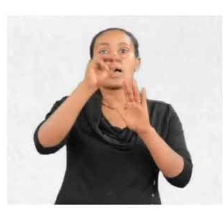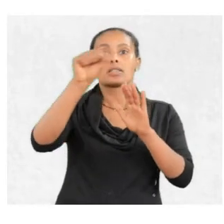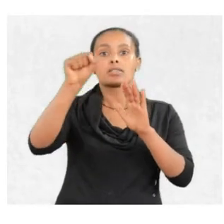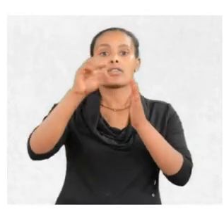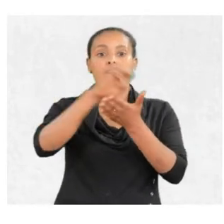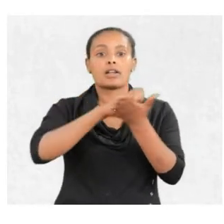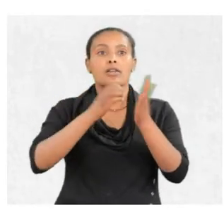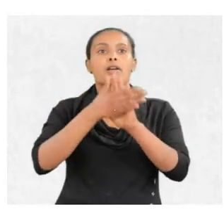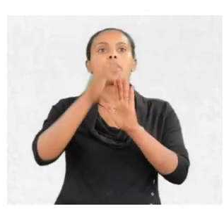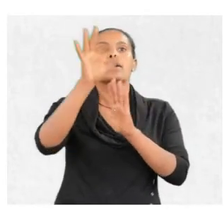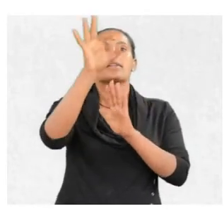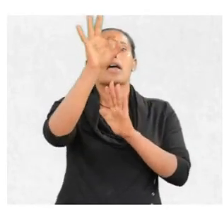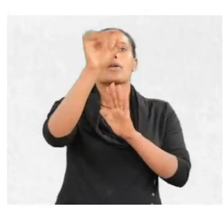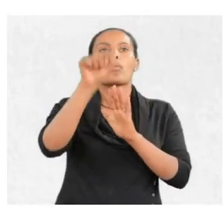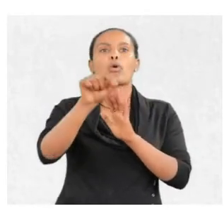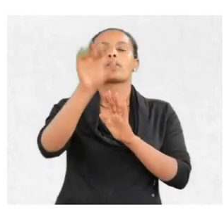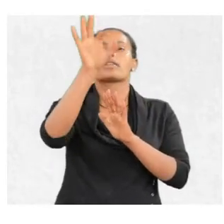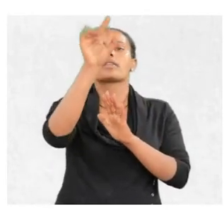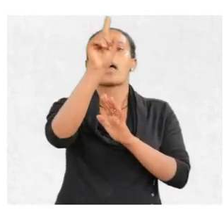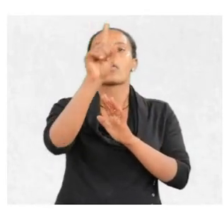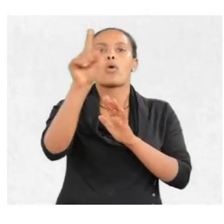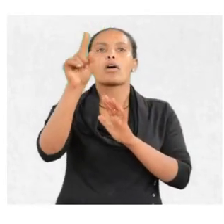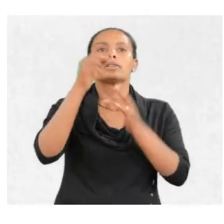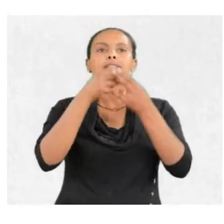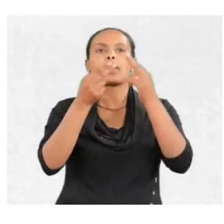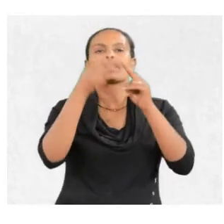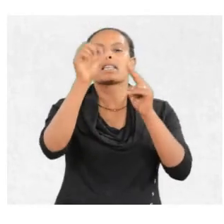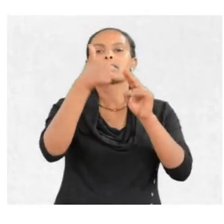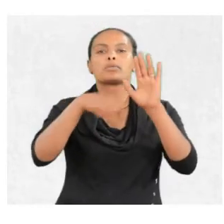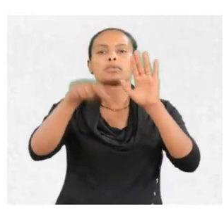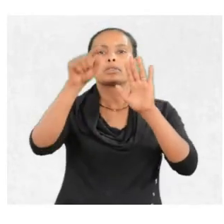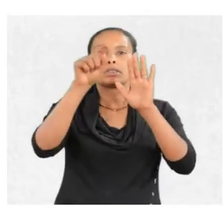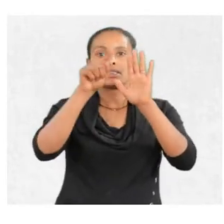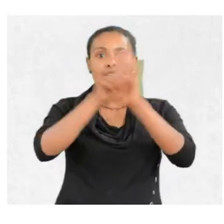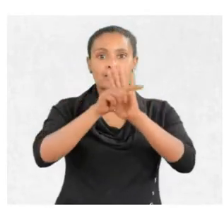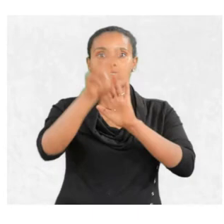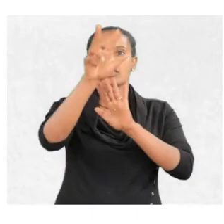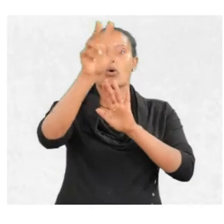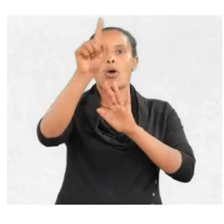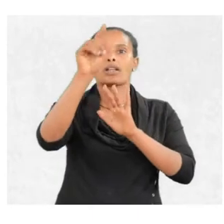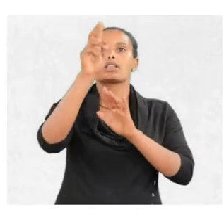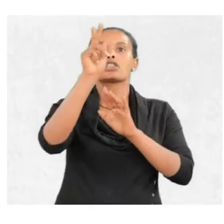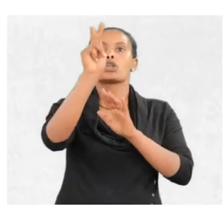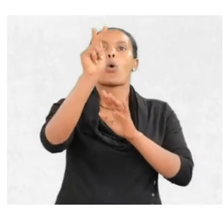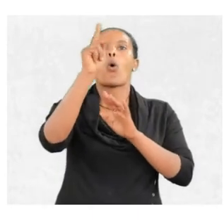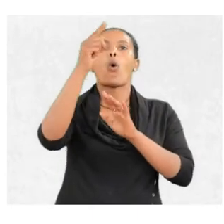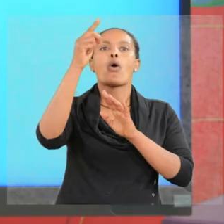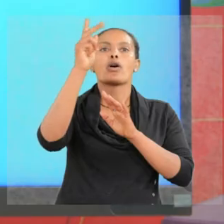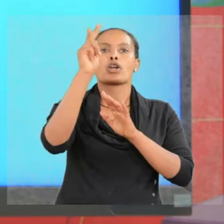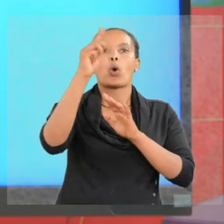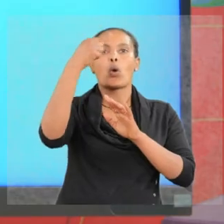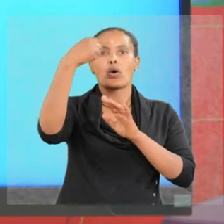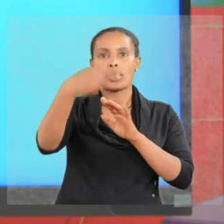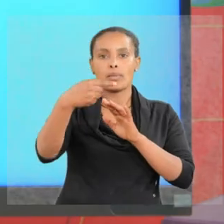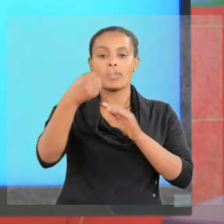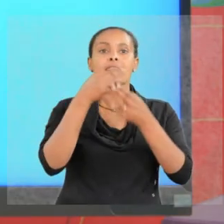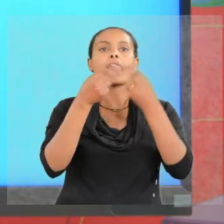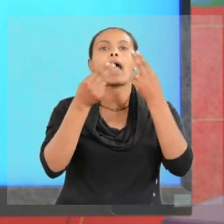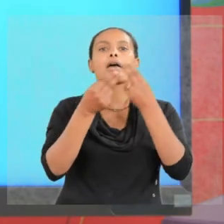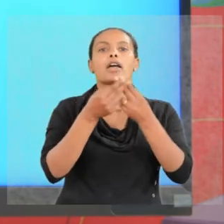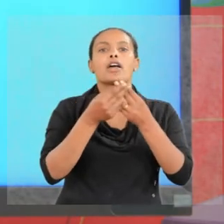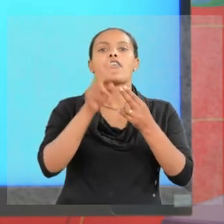is 9.11 times 10 to the power of minus 31 kilogram. 31 kilogram times